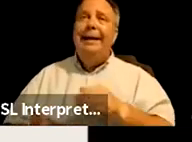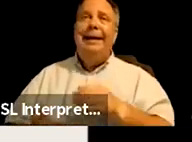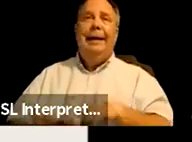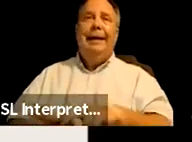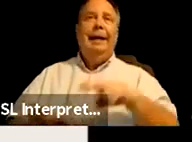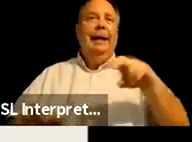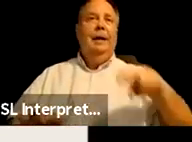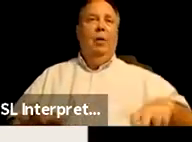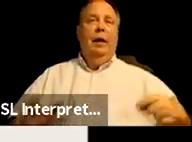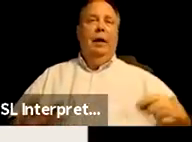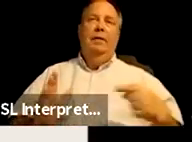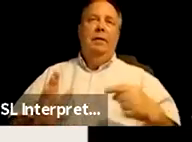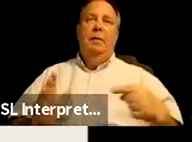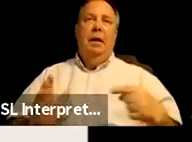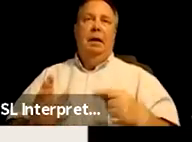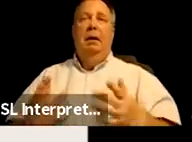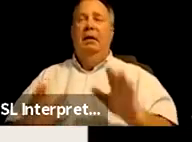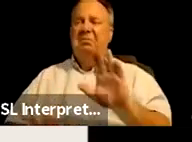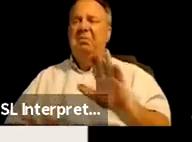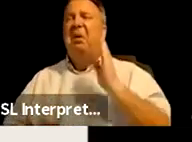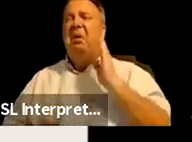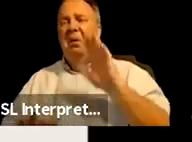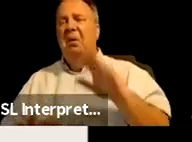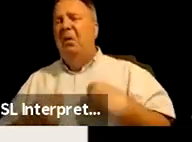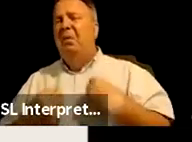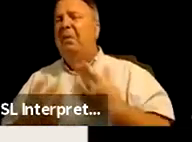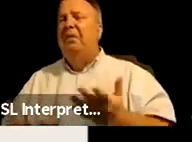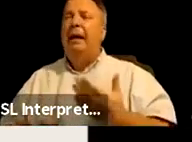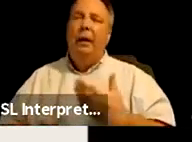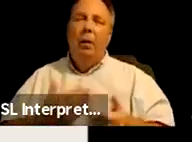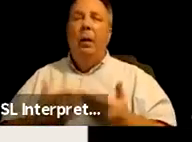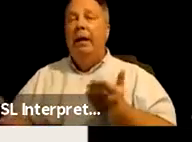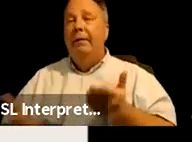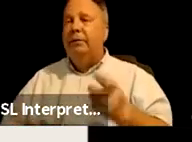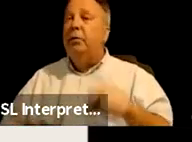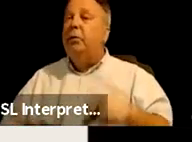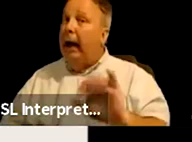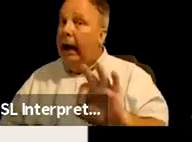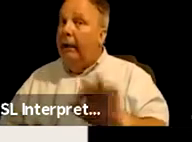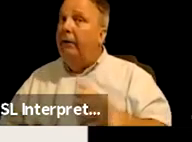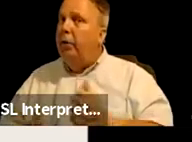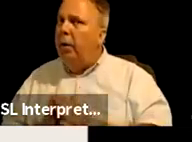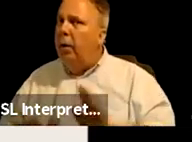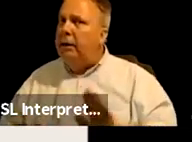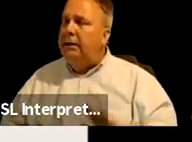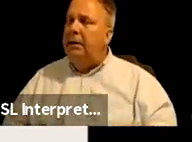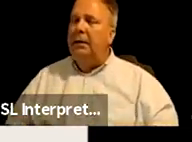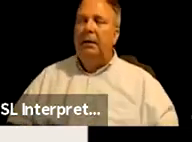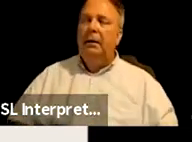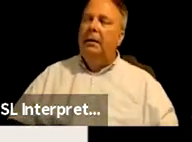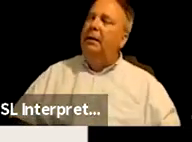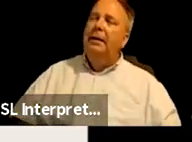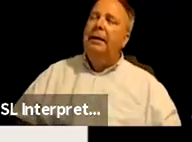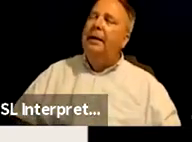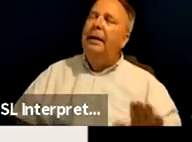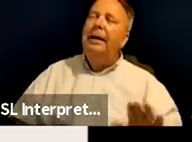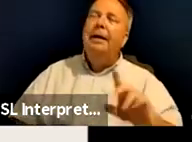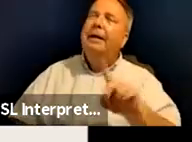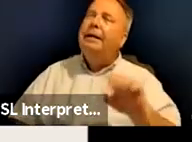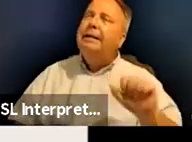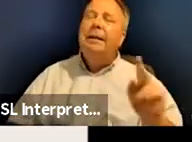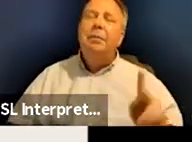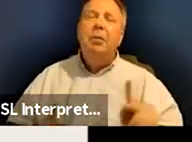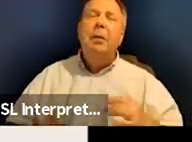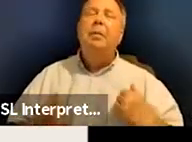model of, well, we'll provide you whatever service you need if you request it. Disabled people are